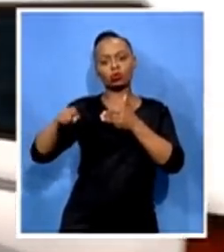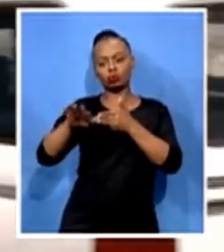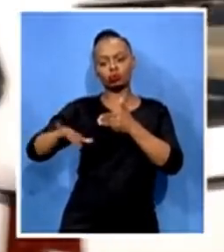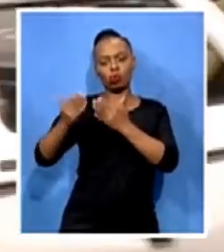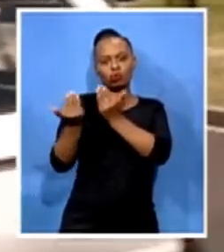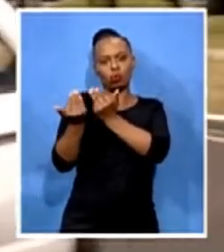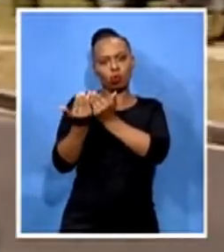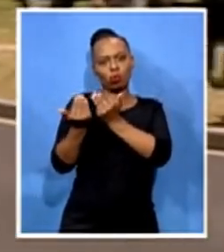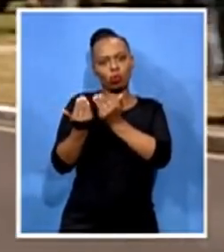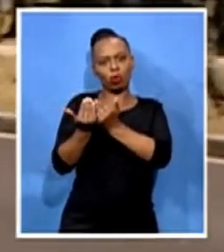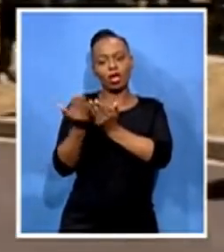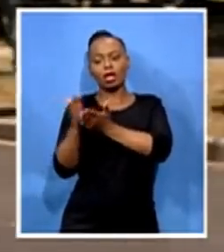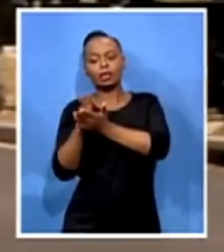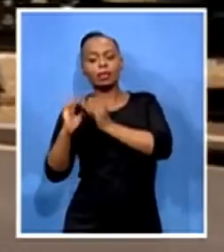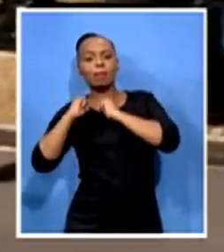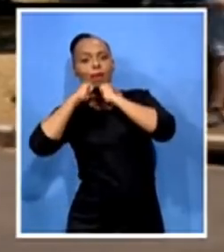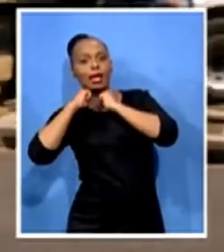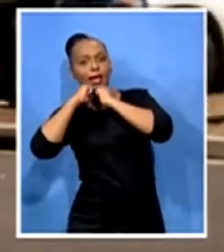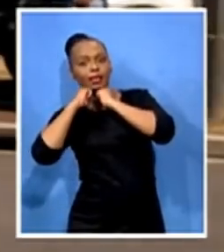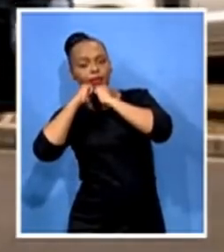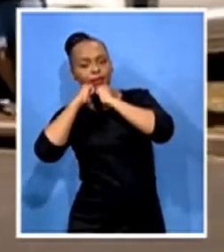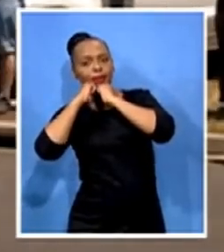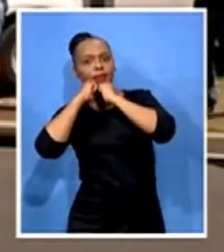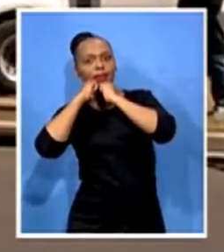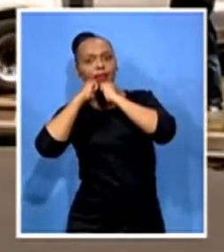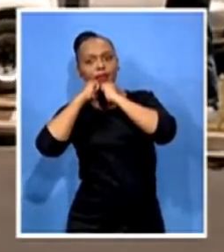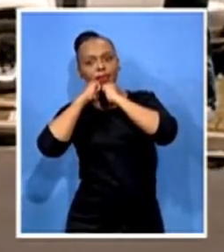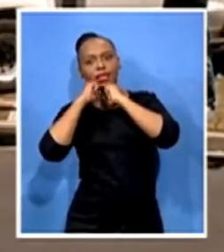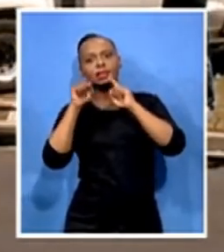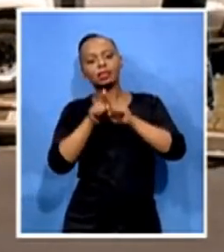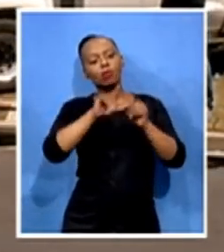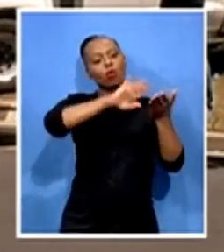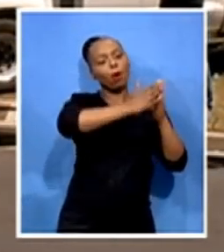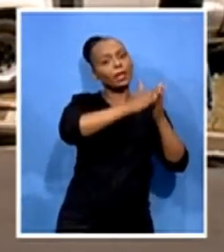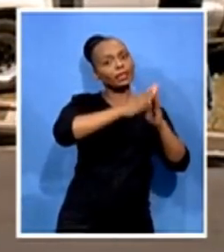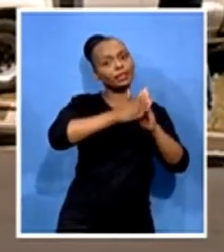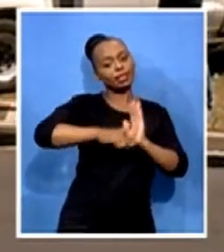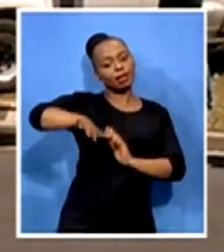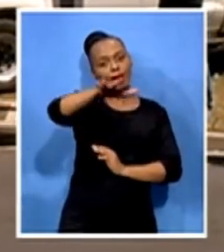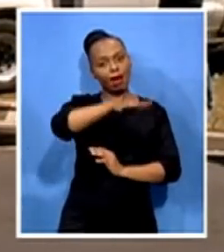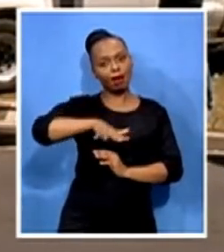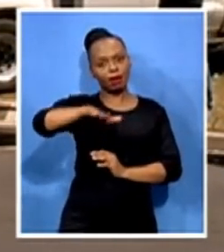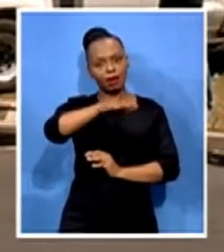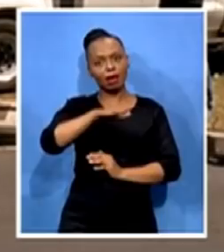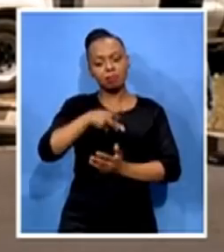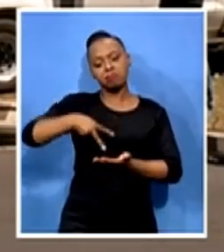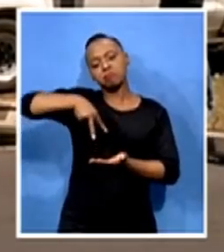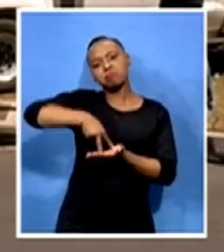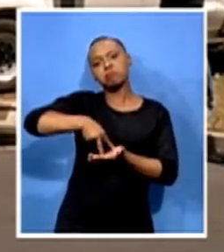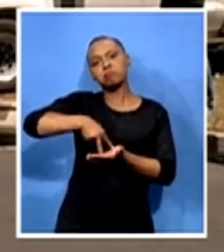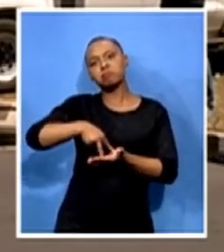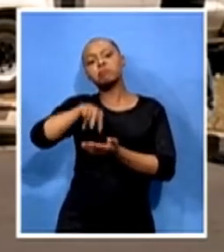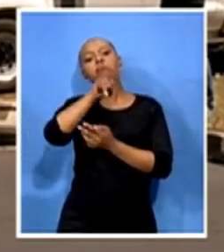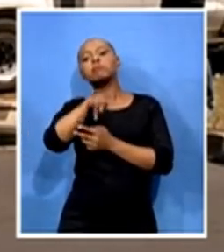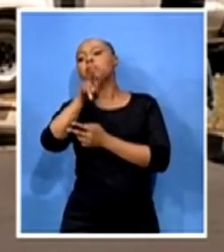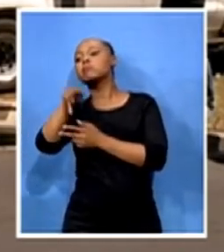some of the residents here in the area who have been standing and just watching proceedings as well, just monitoring the situation